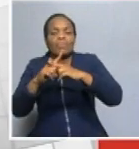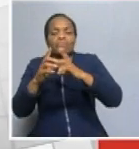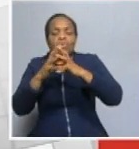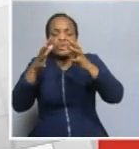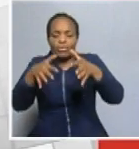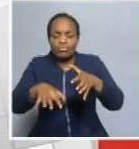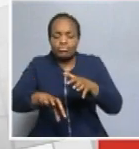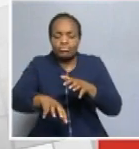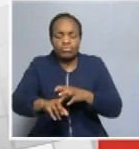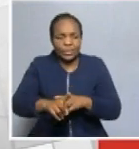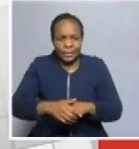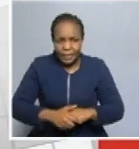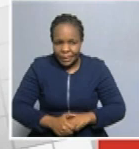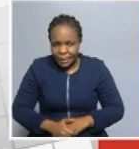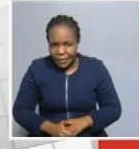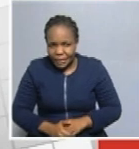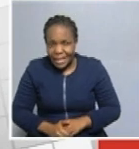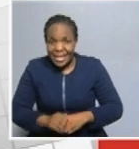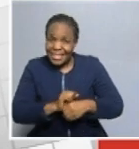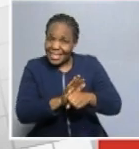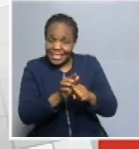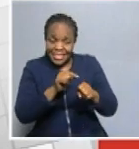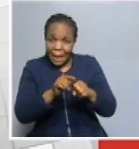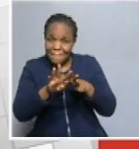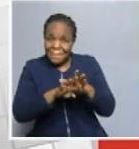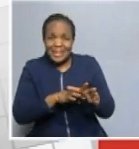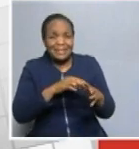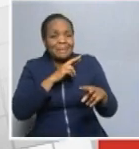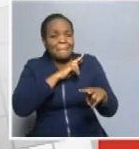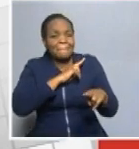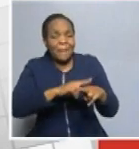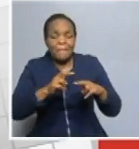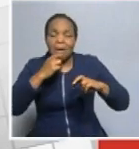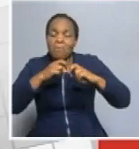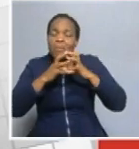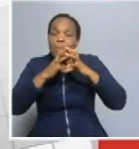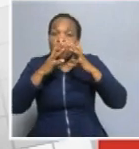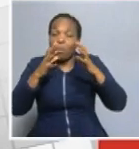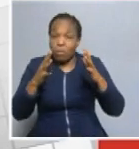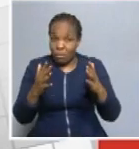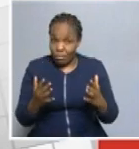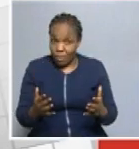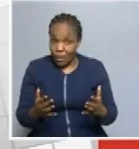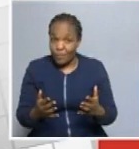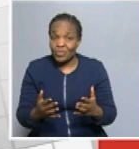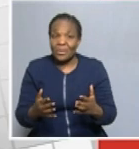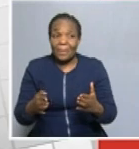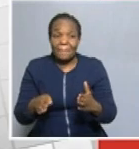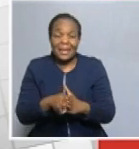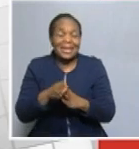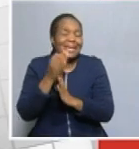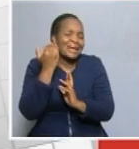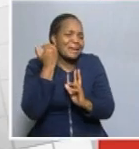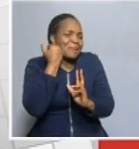Yes, the pandemic definitely triggered radical changes in daily life, causing severe psychological